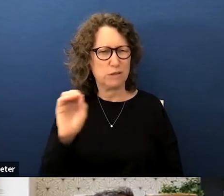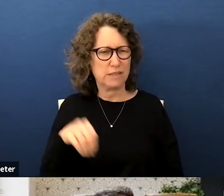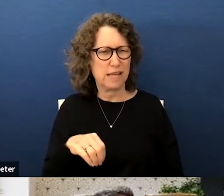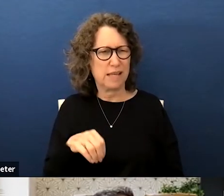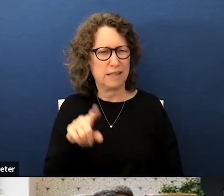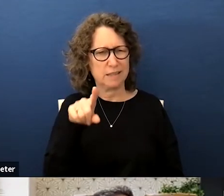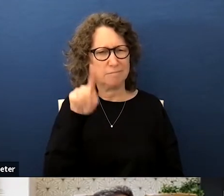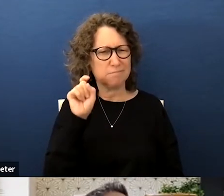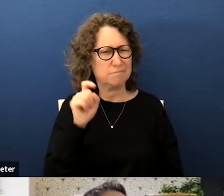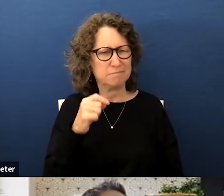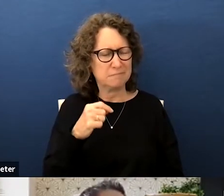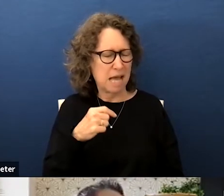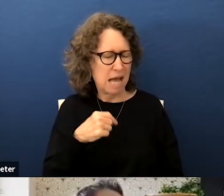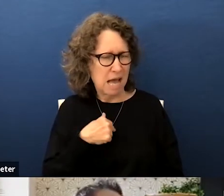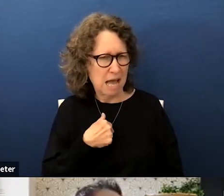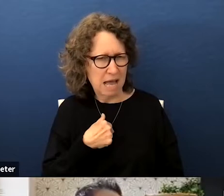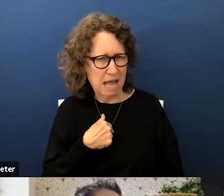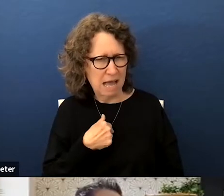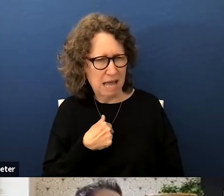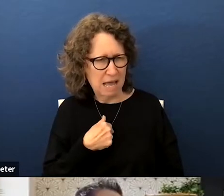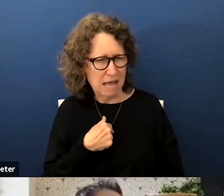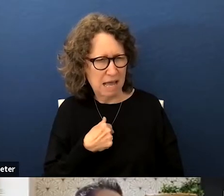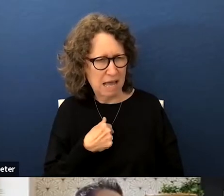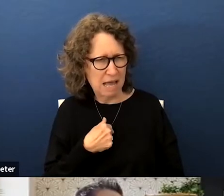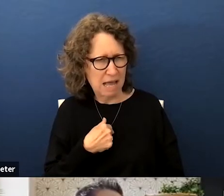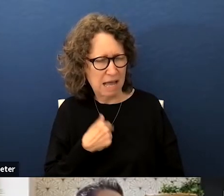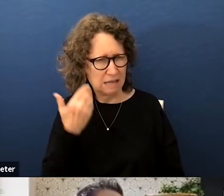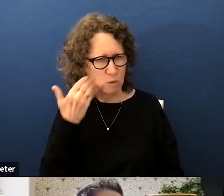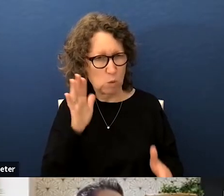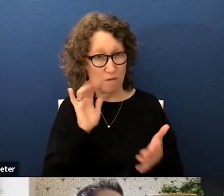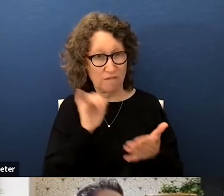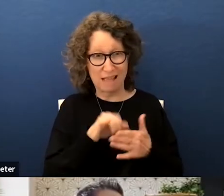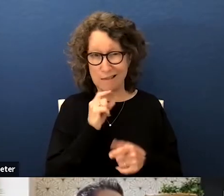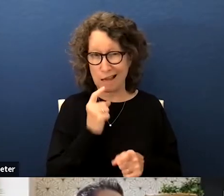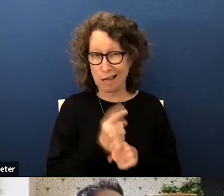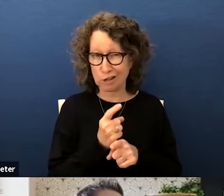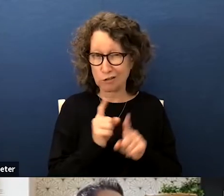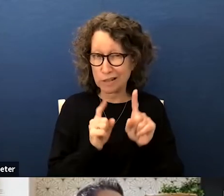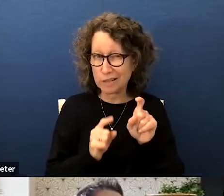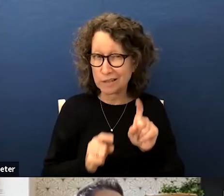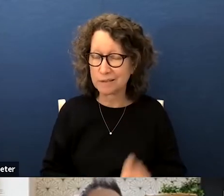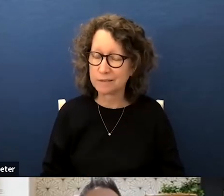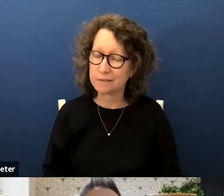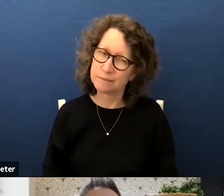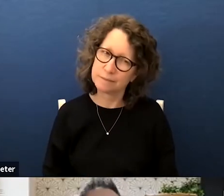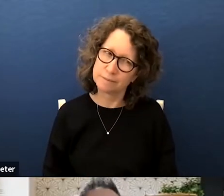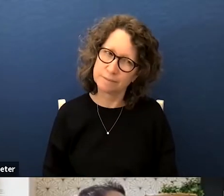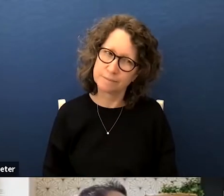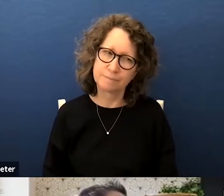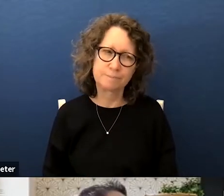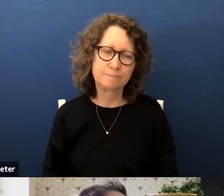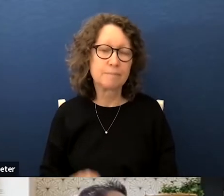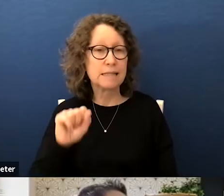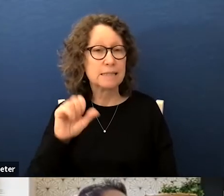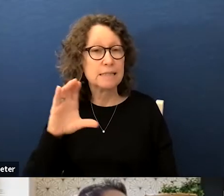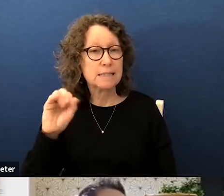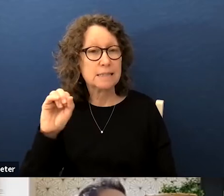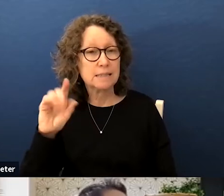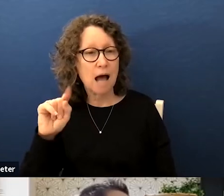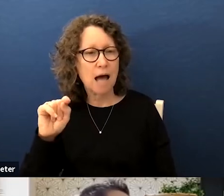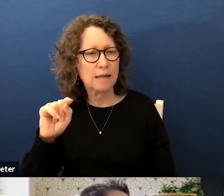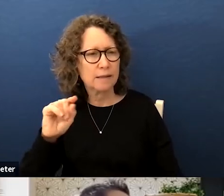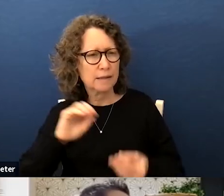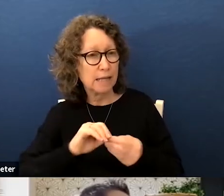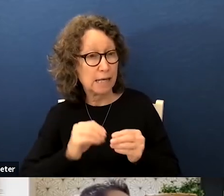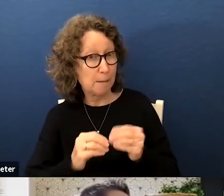there and i didn't know if if that's accurate um scenario number